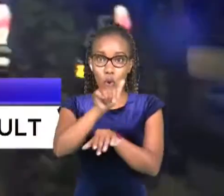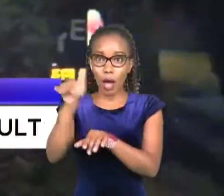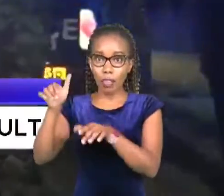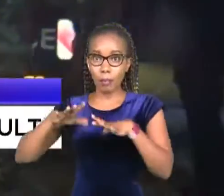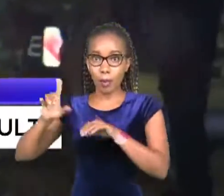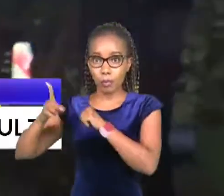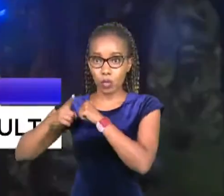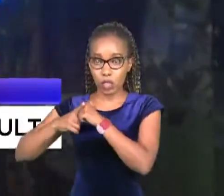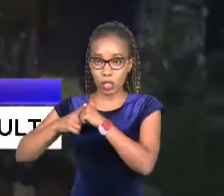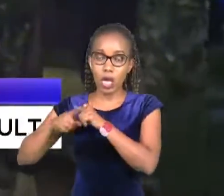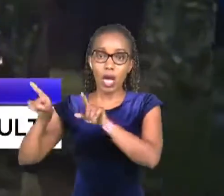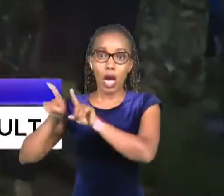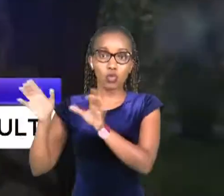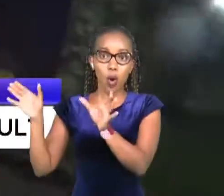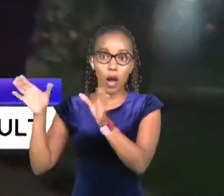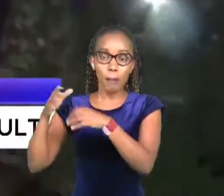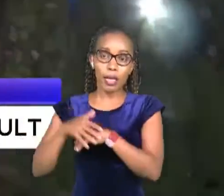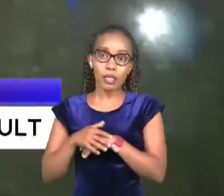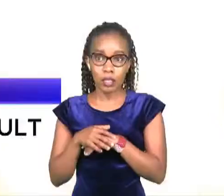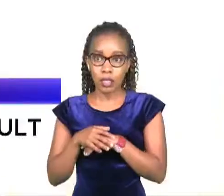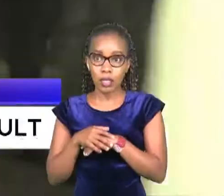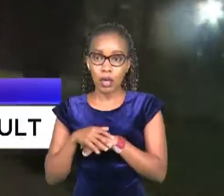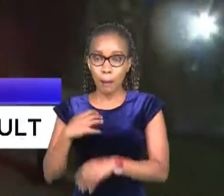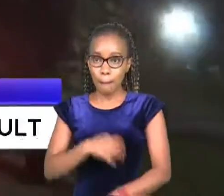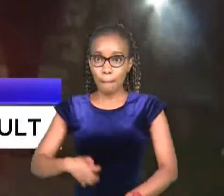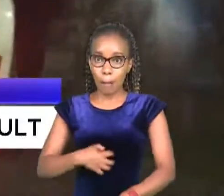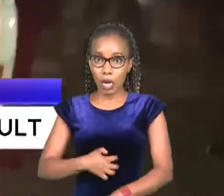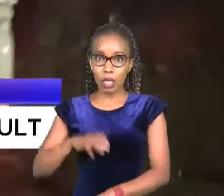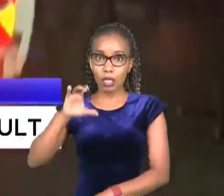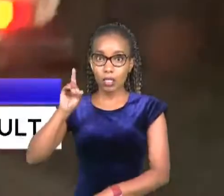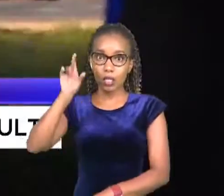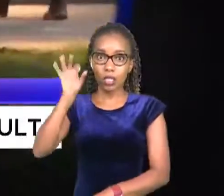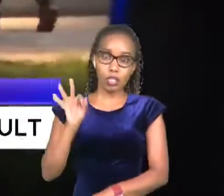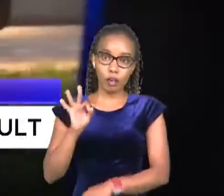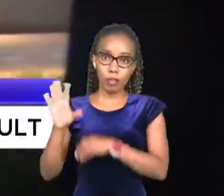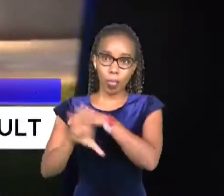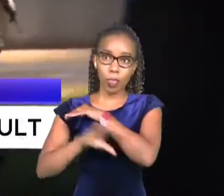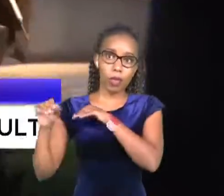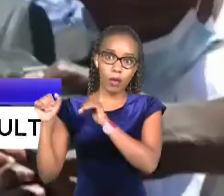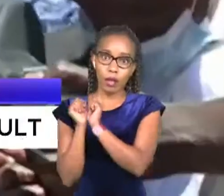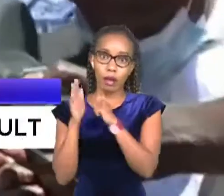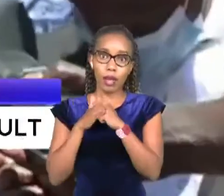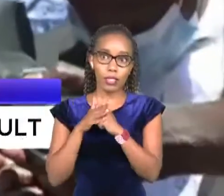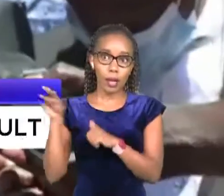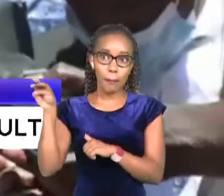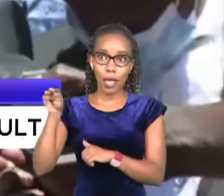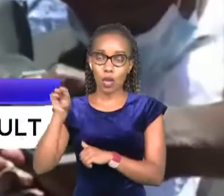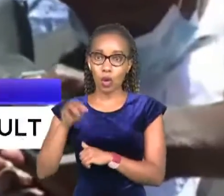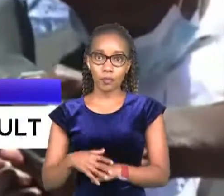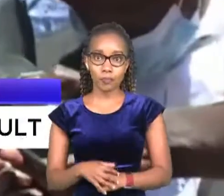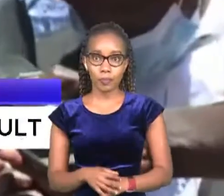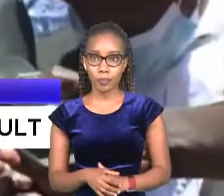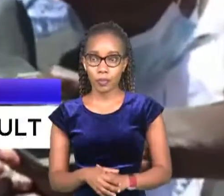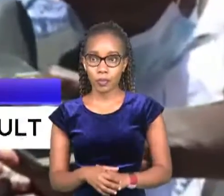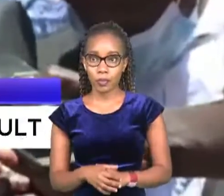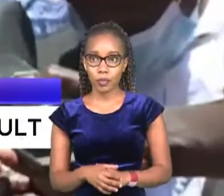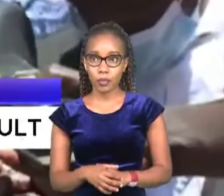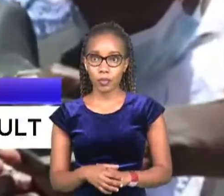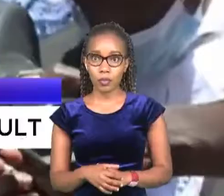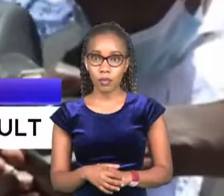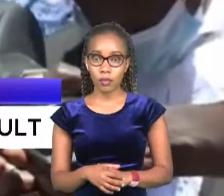and a company were accused of defrauding the malindi cdf of 19 million shillings conspiracy ni